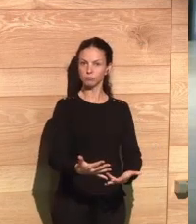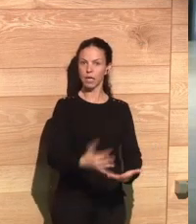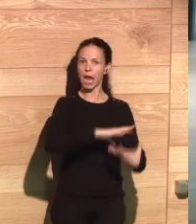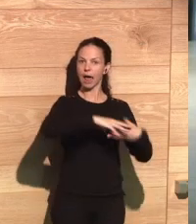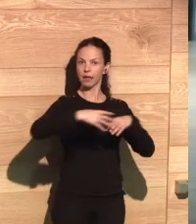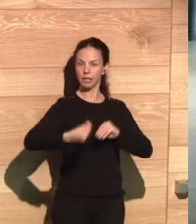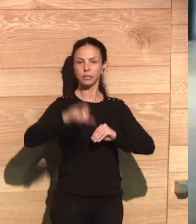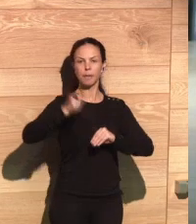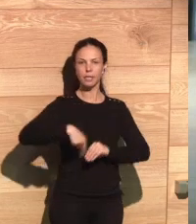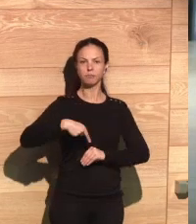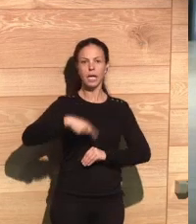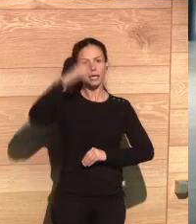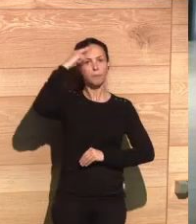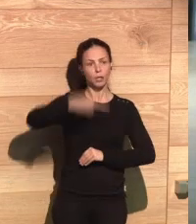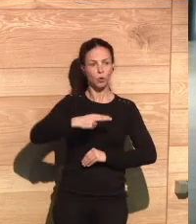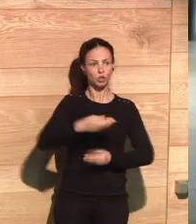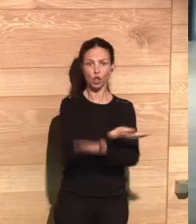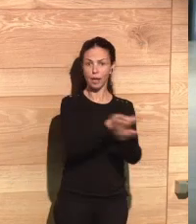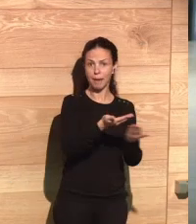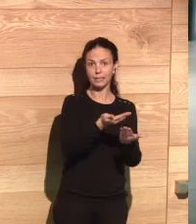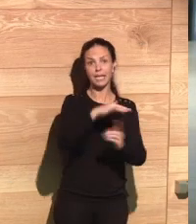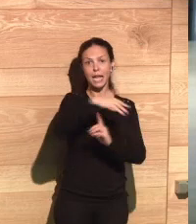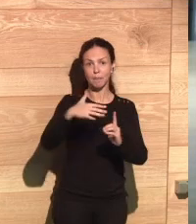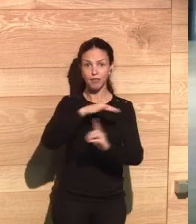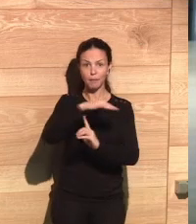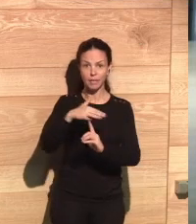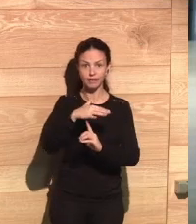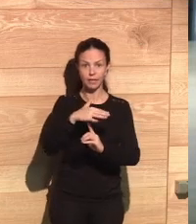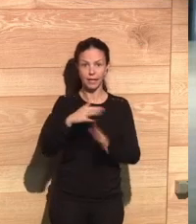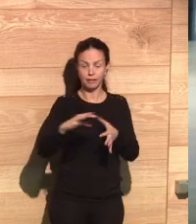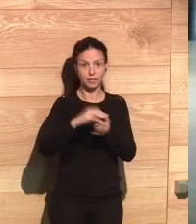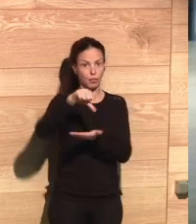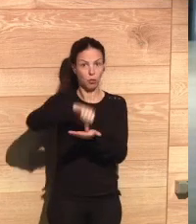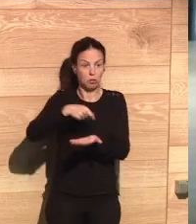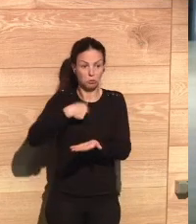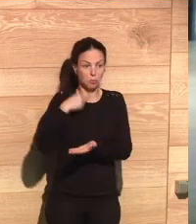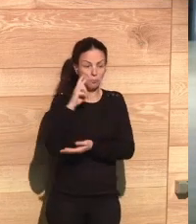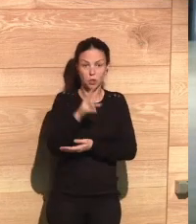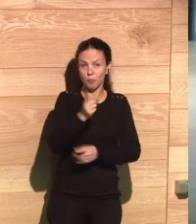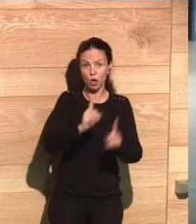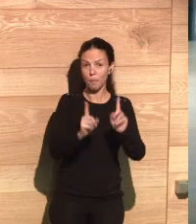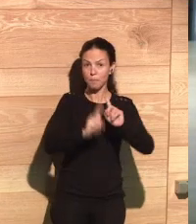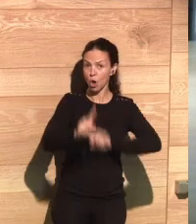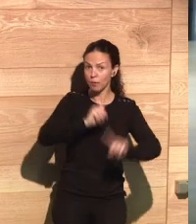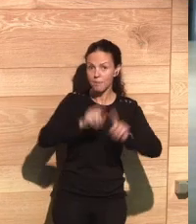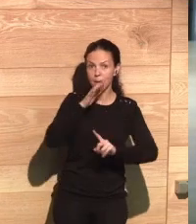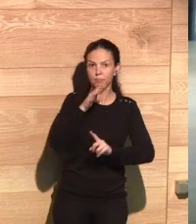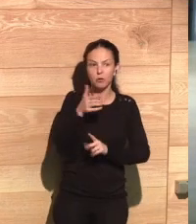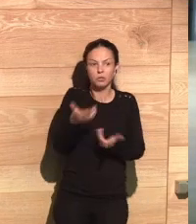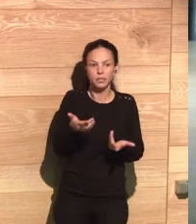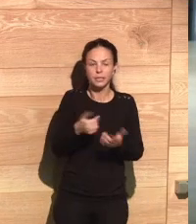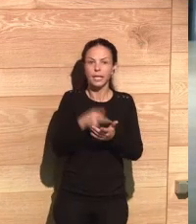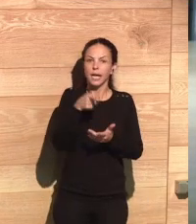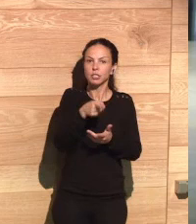towards greener actions and respecting the environment and protecting the cities. I do not see an issue with that